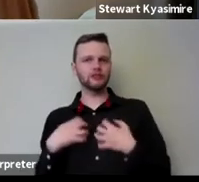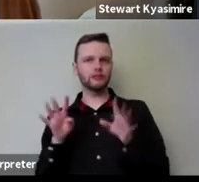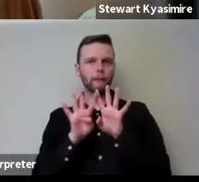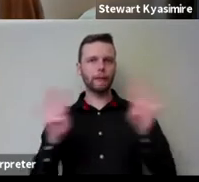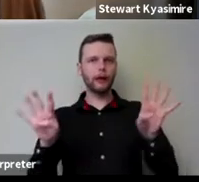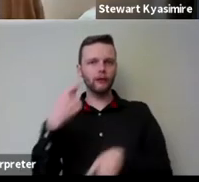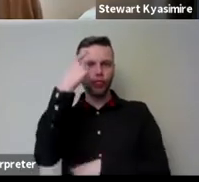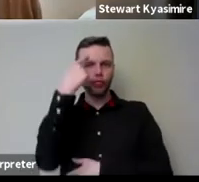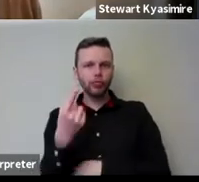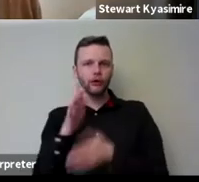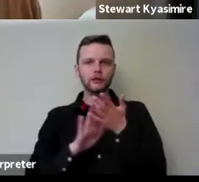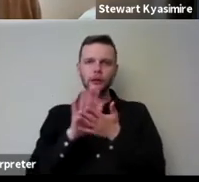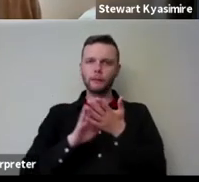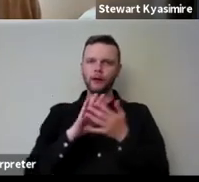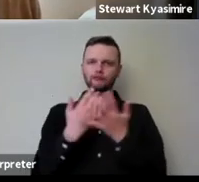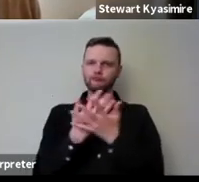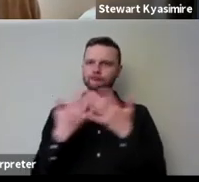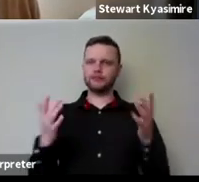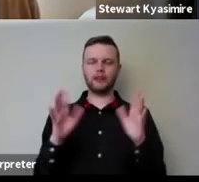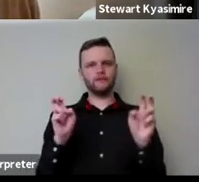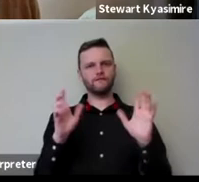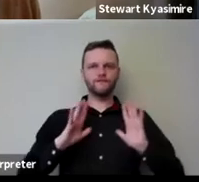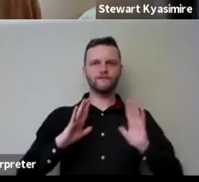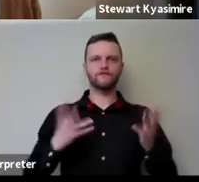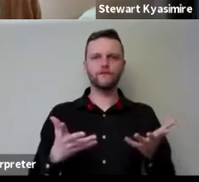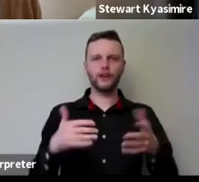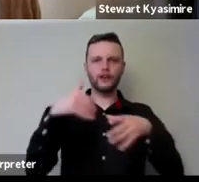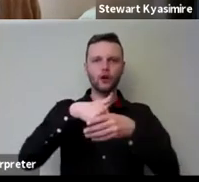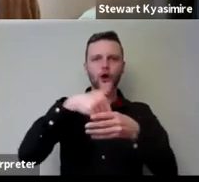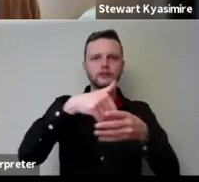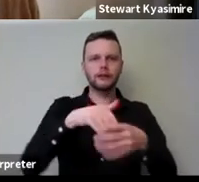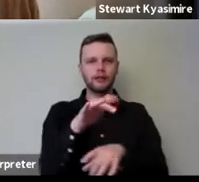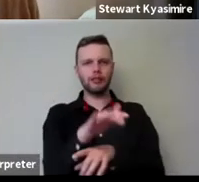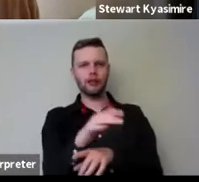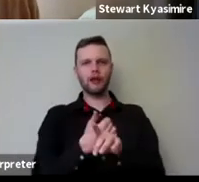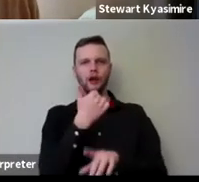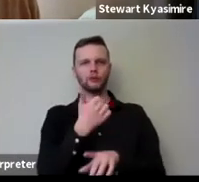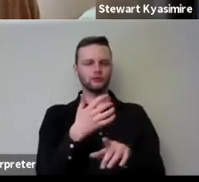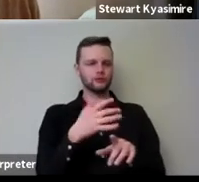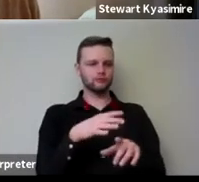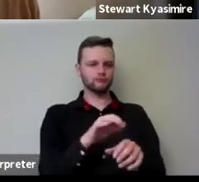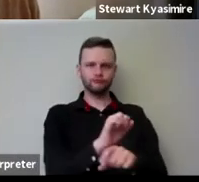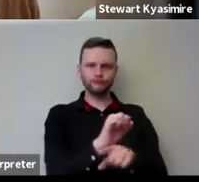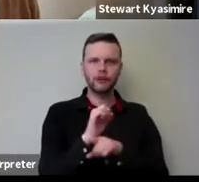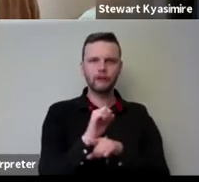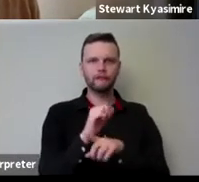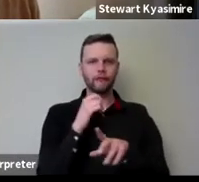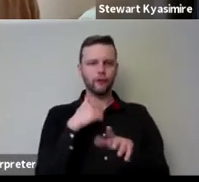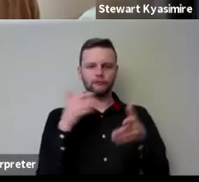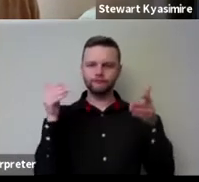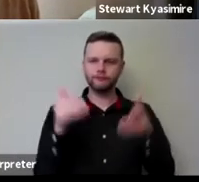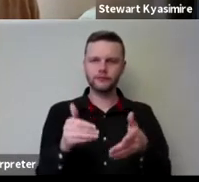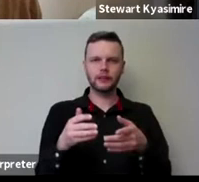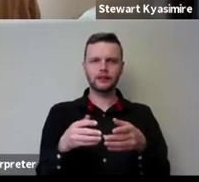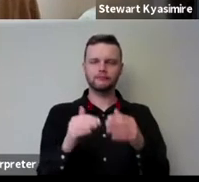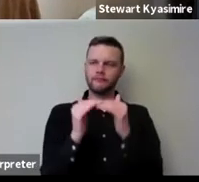on the hyper abundance of freely available online content how to preserve or reimagine value careful attention and fair exchange